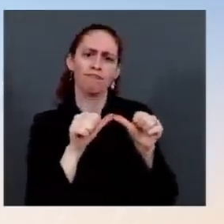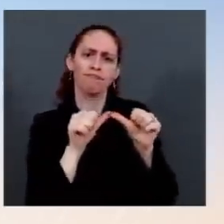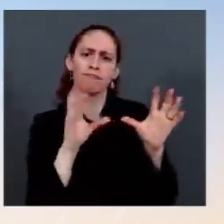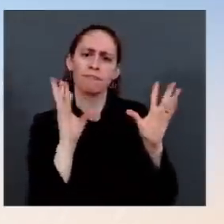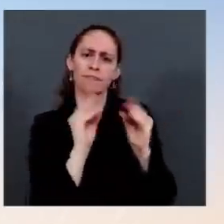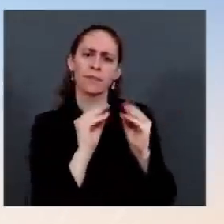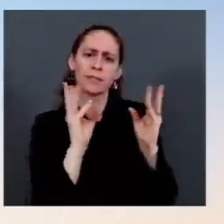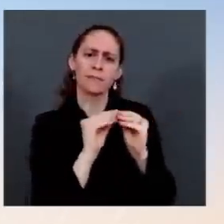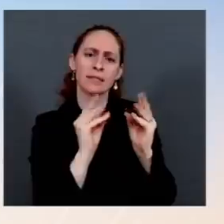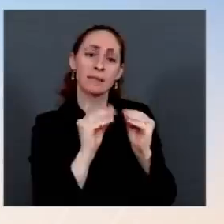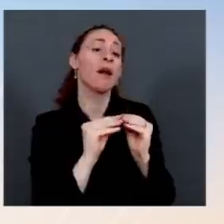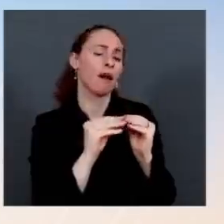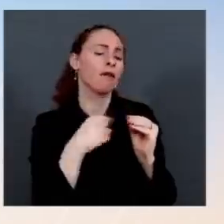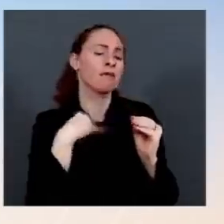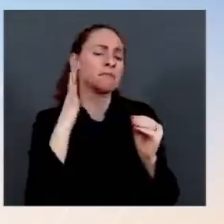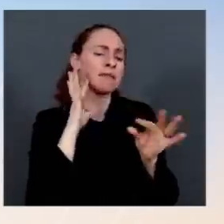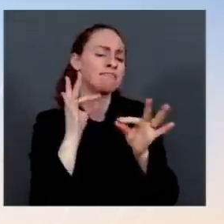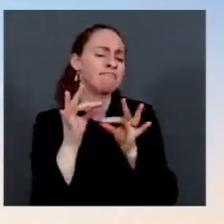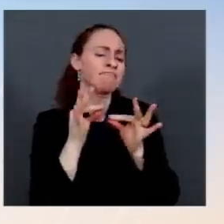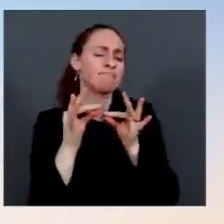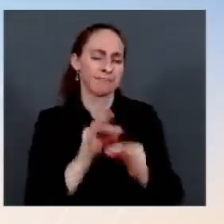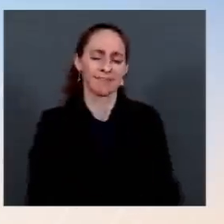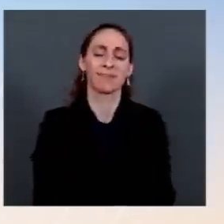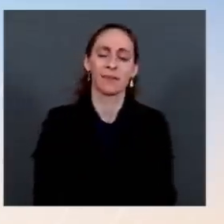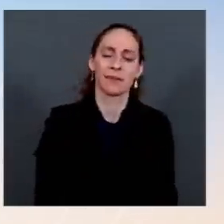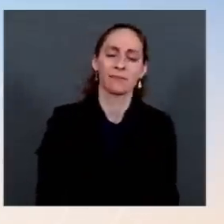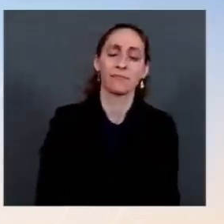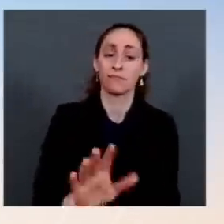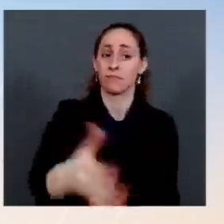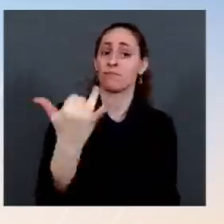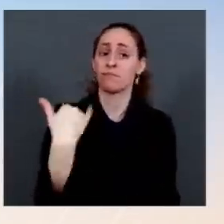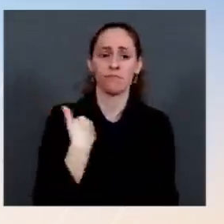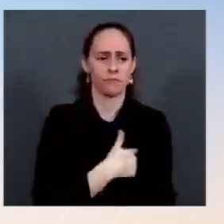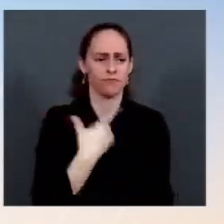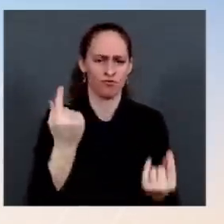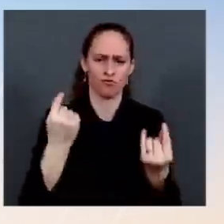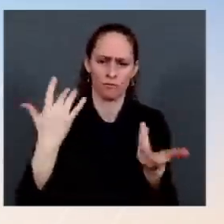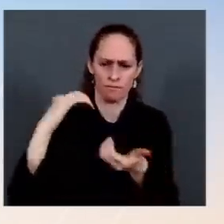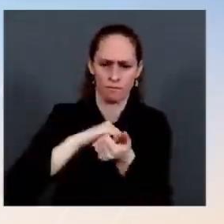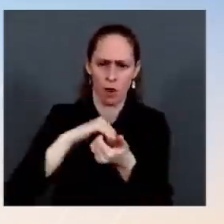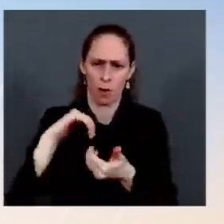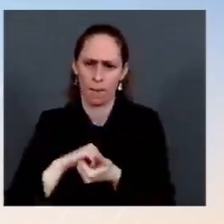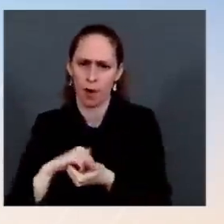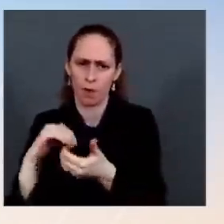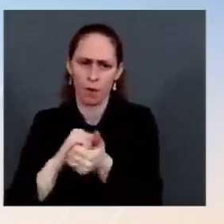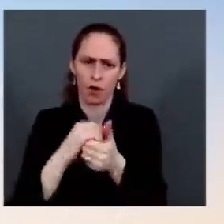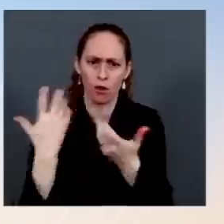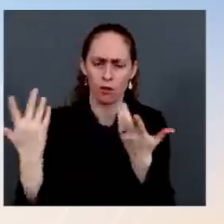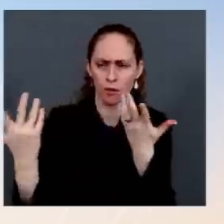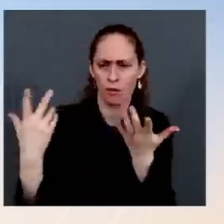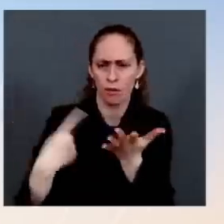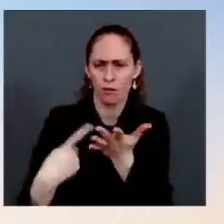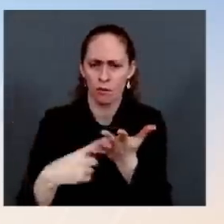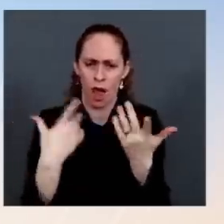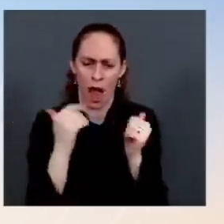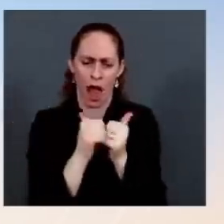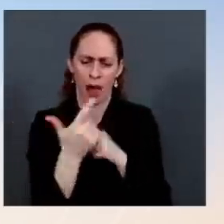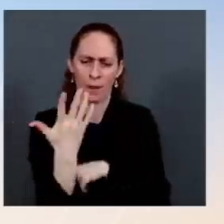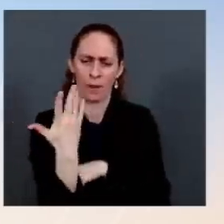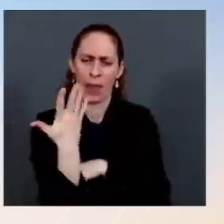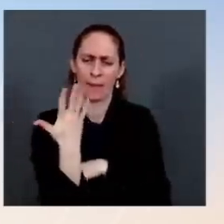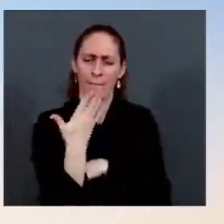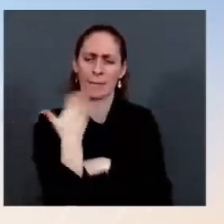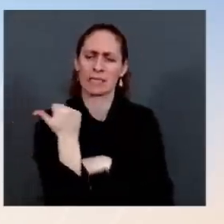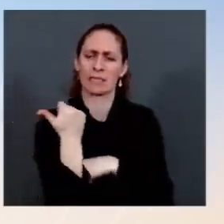proceed. So, as part of that, obviously, our Secretary of State was meeting with his counterparts over the weekend for pre-planned